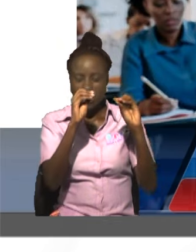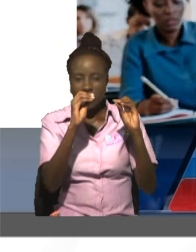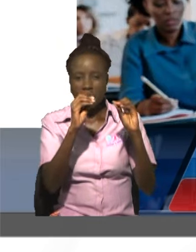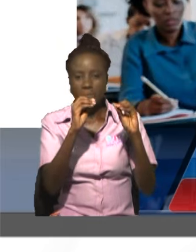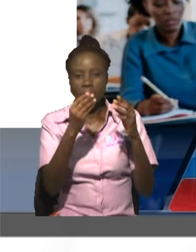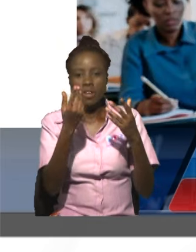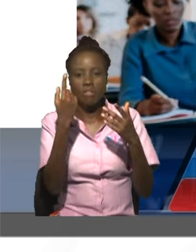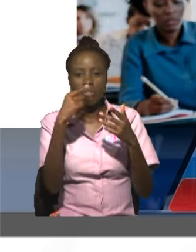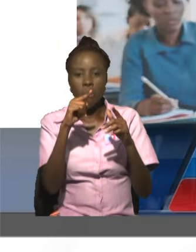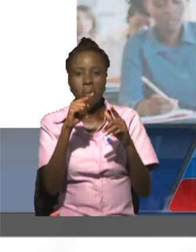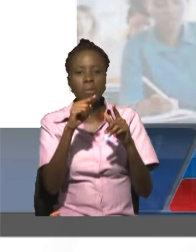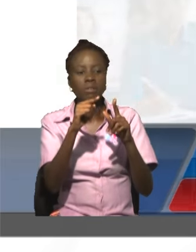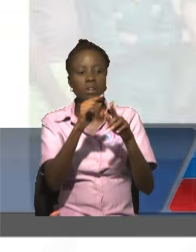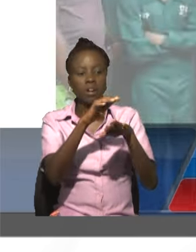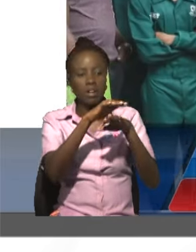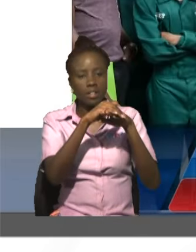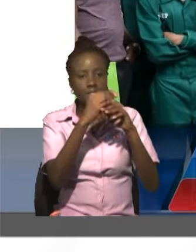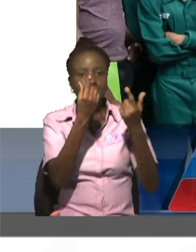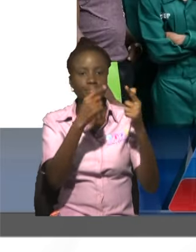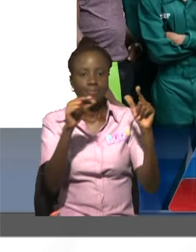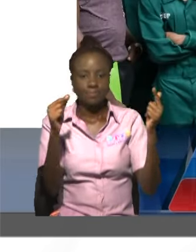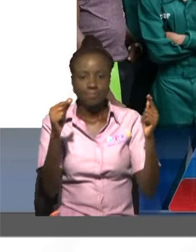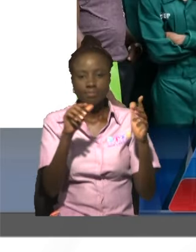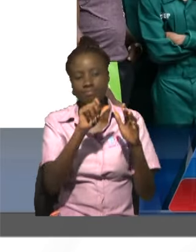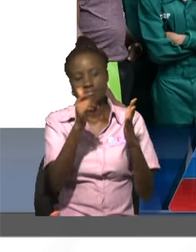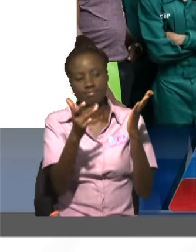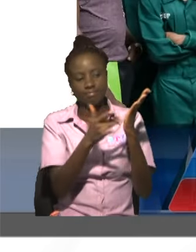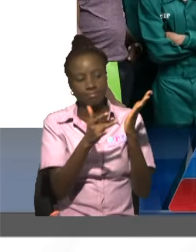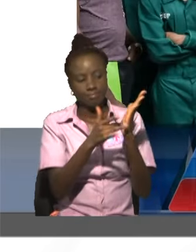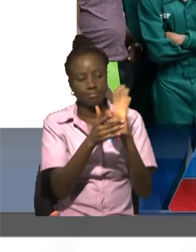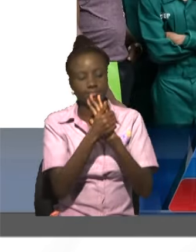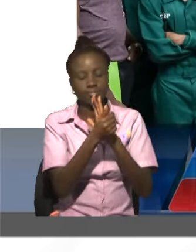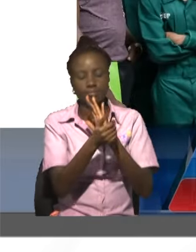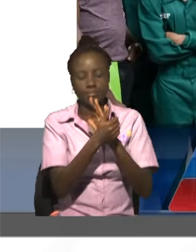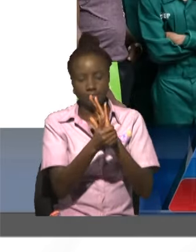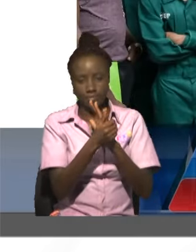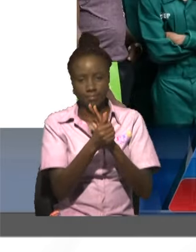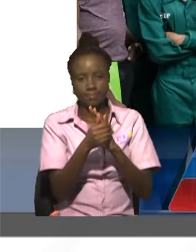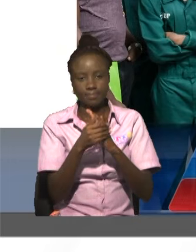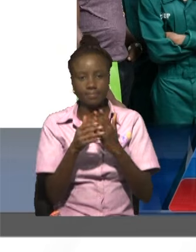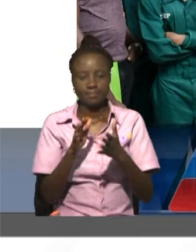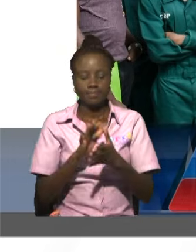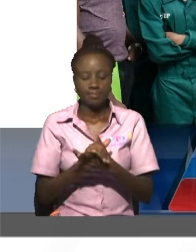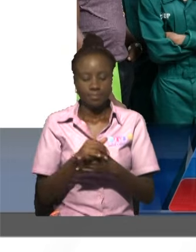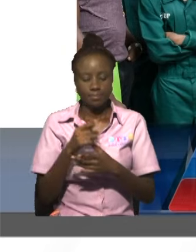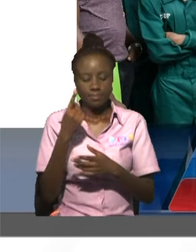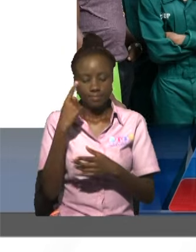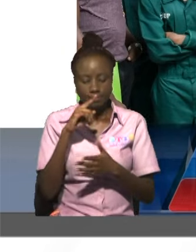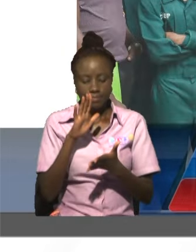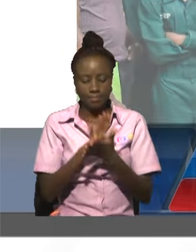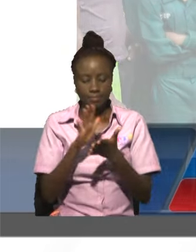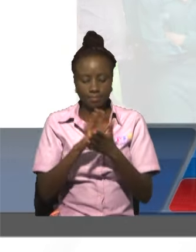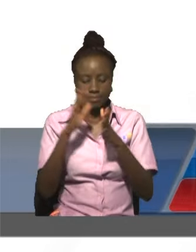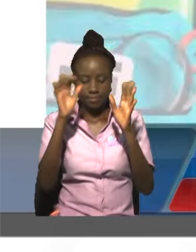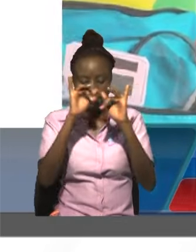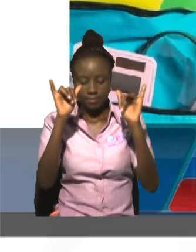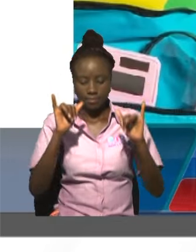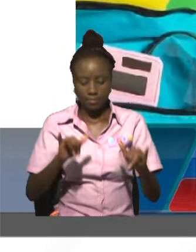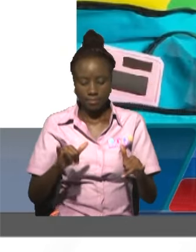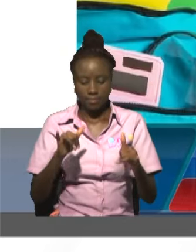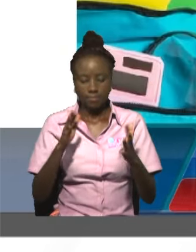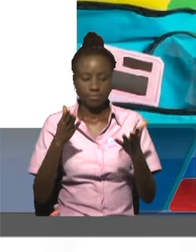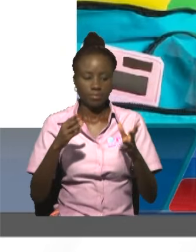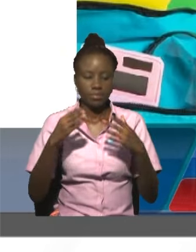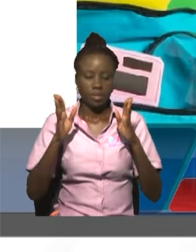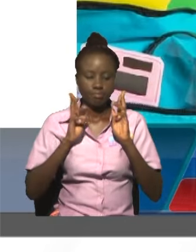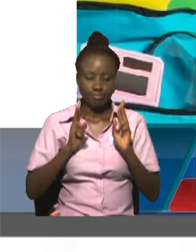remedial education, strengthening the technical and vocational education component of our school system, providing book